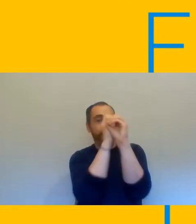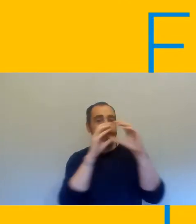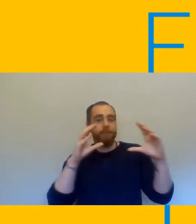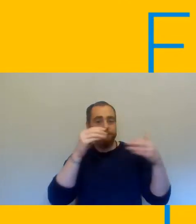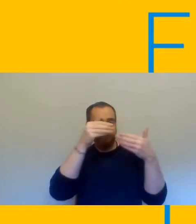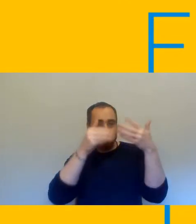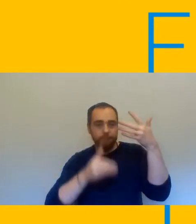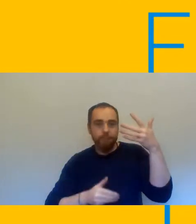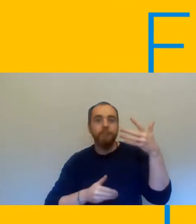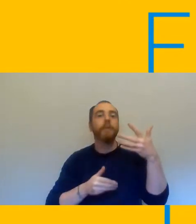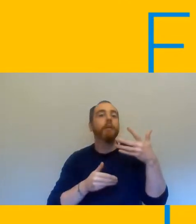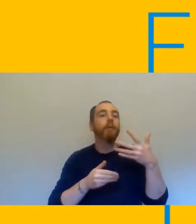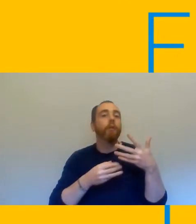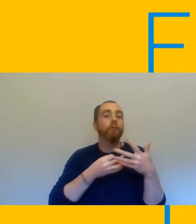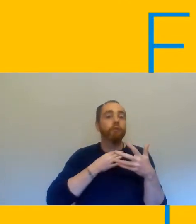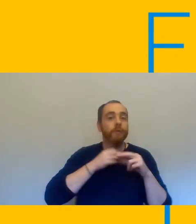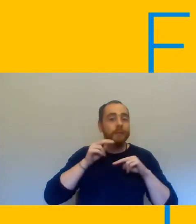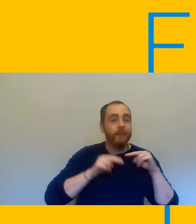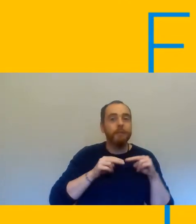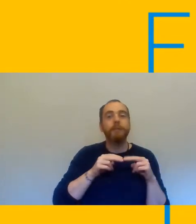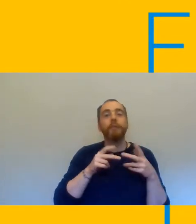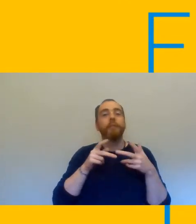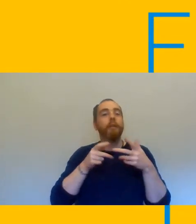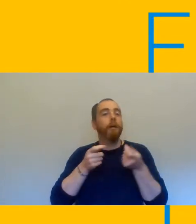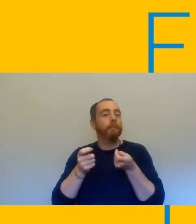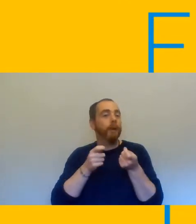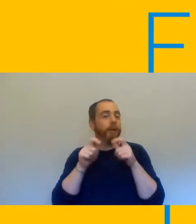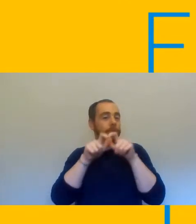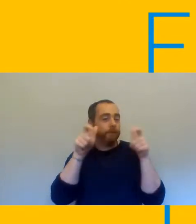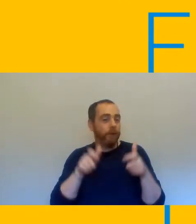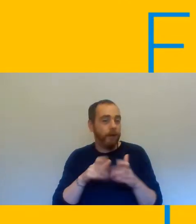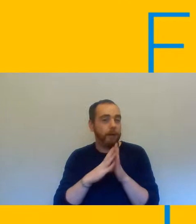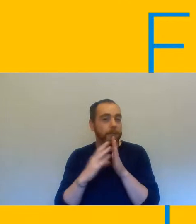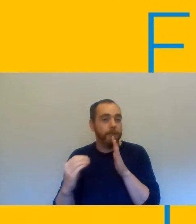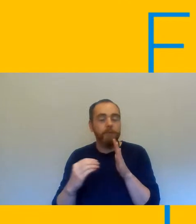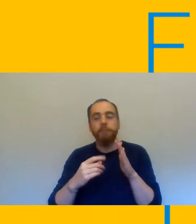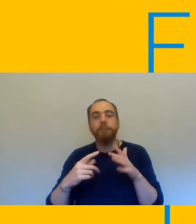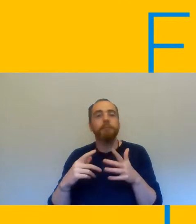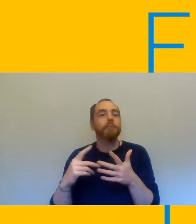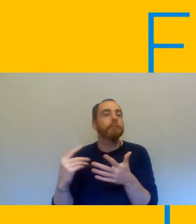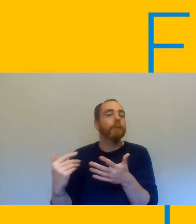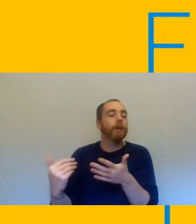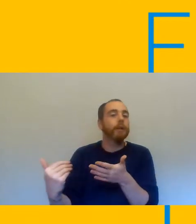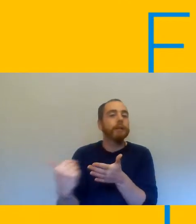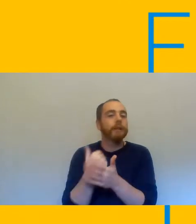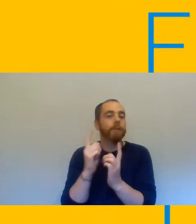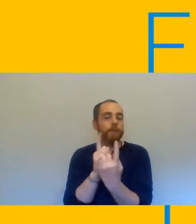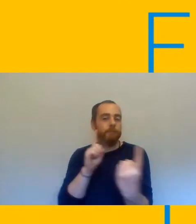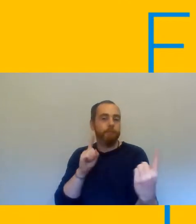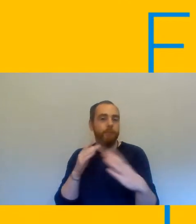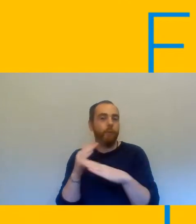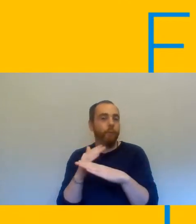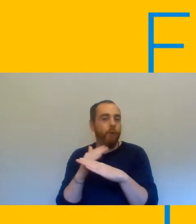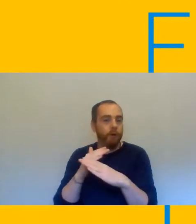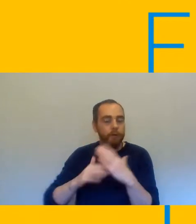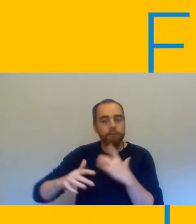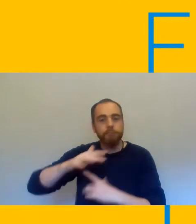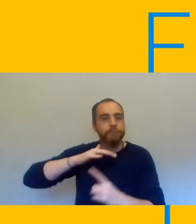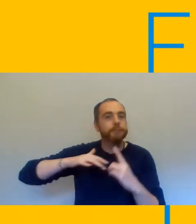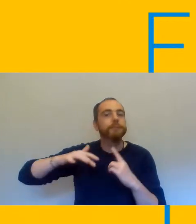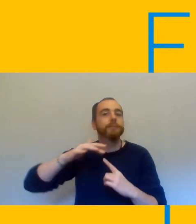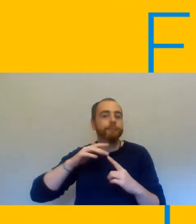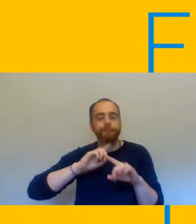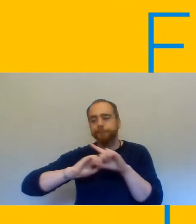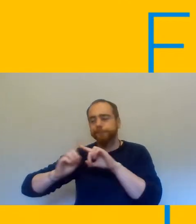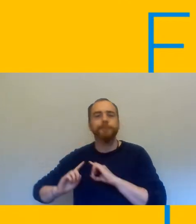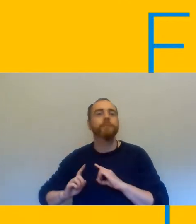a risk assessment risk management framework safe systems of work a procedure for serious imminent danger and various